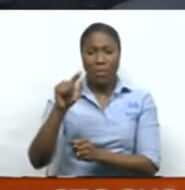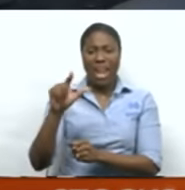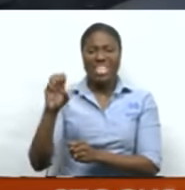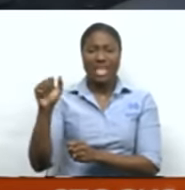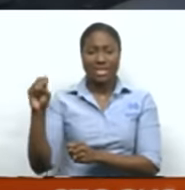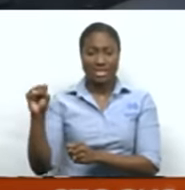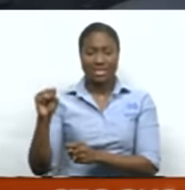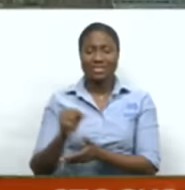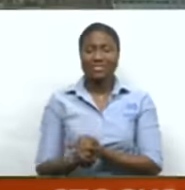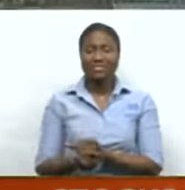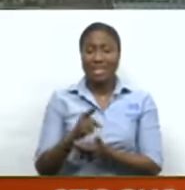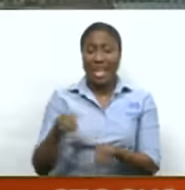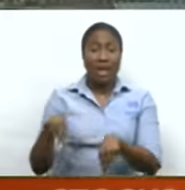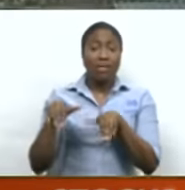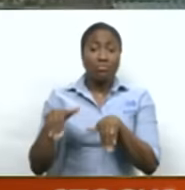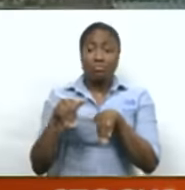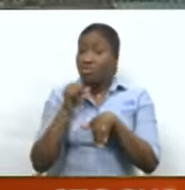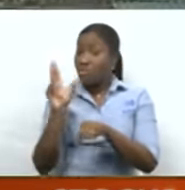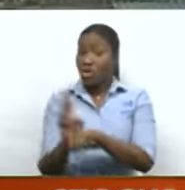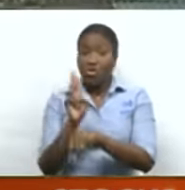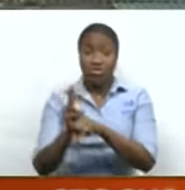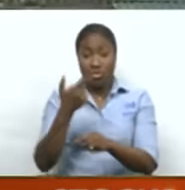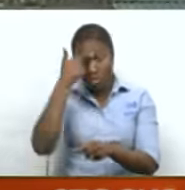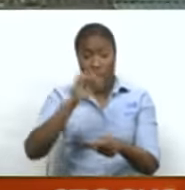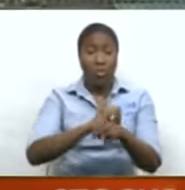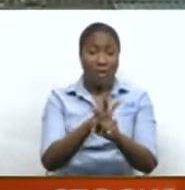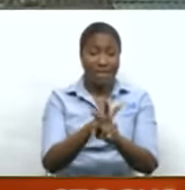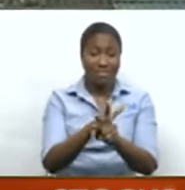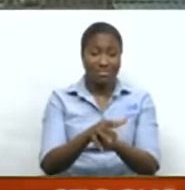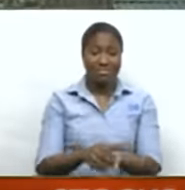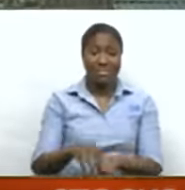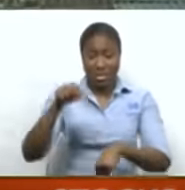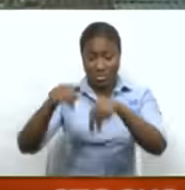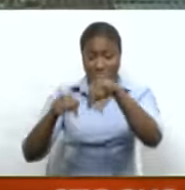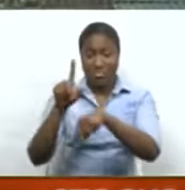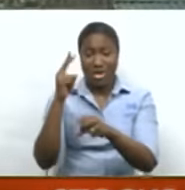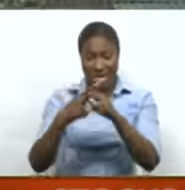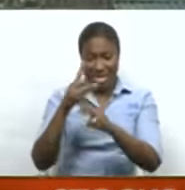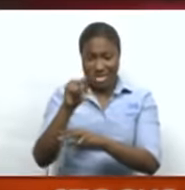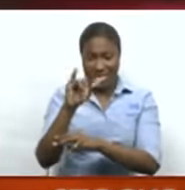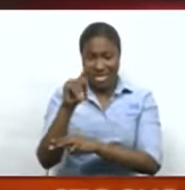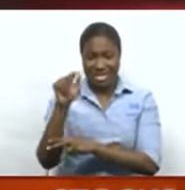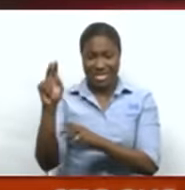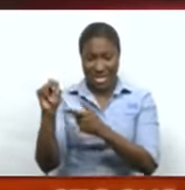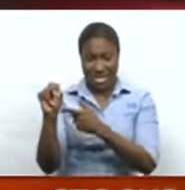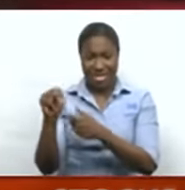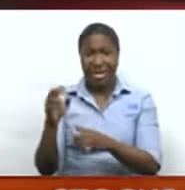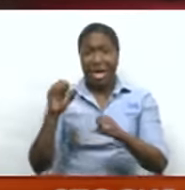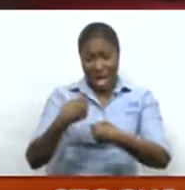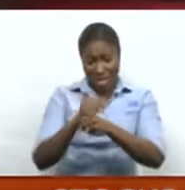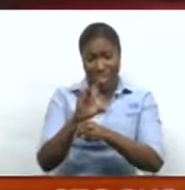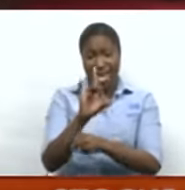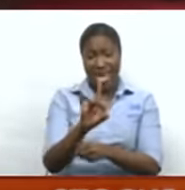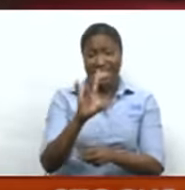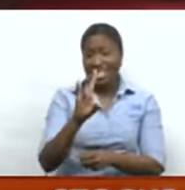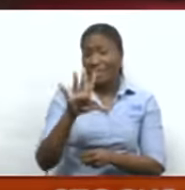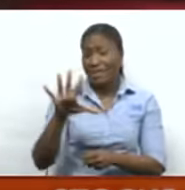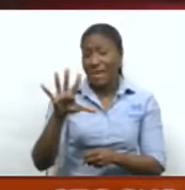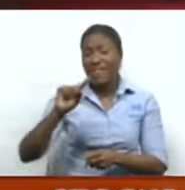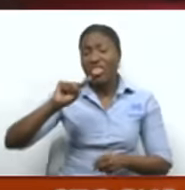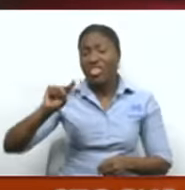plant had been idle during the COVID-19 pandemic. Titan's methanol production capacity amounts to 875